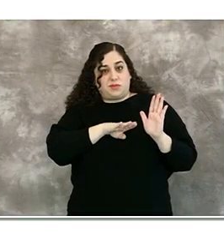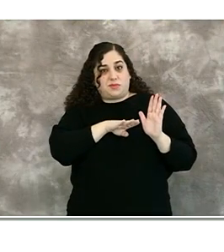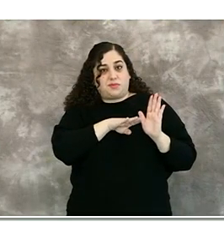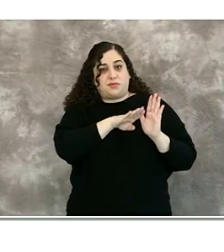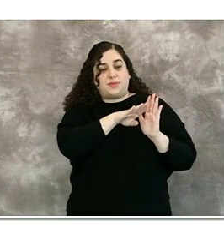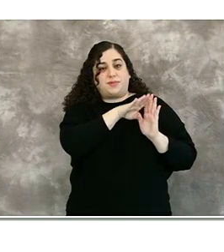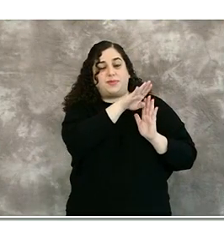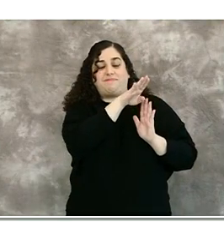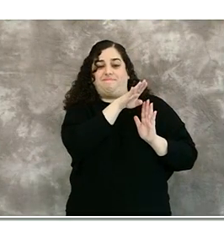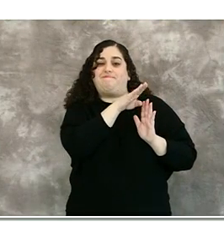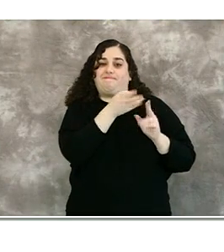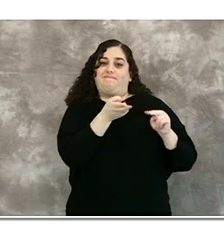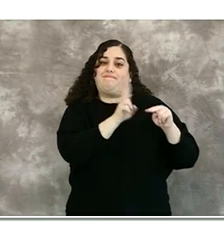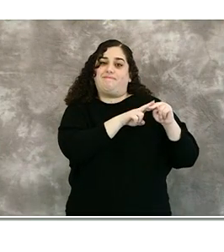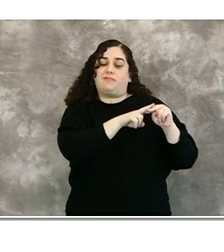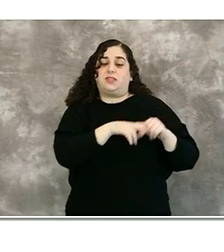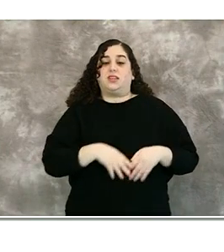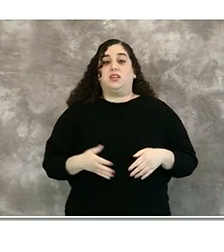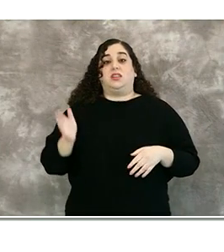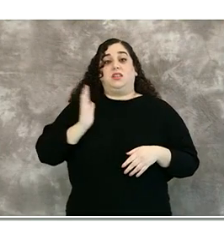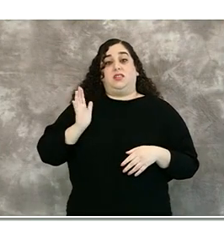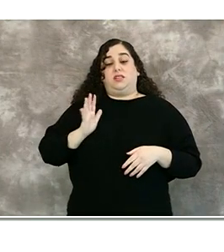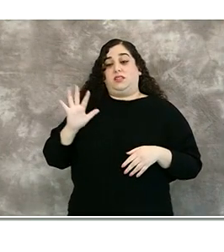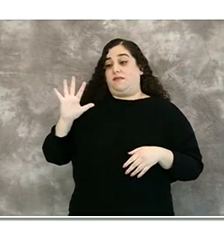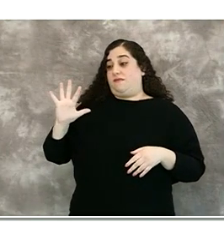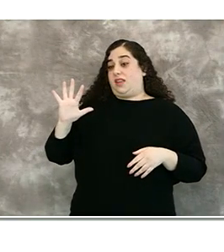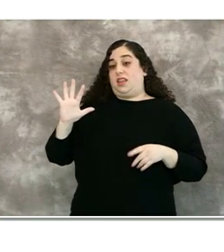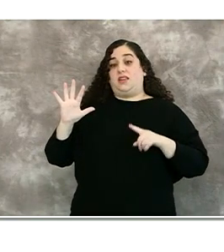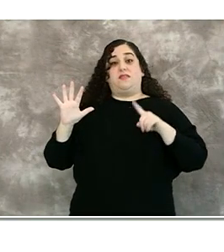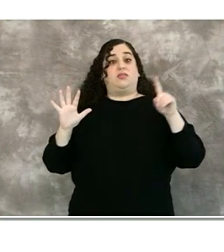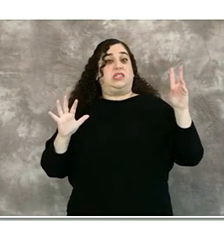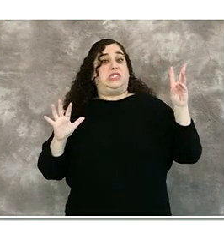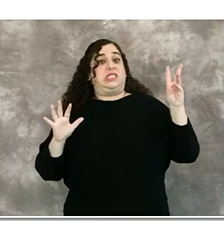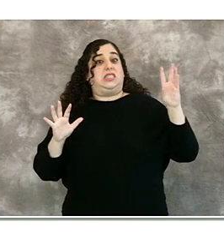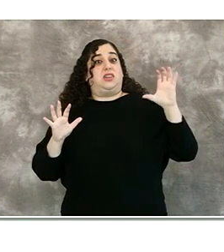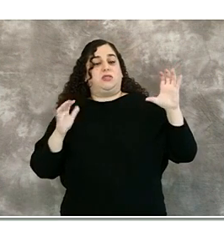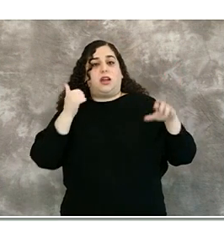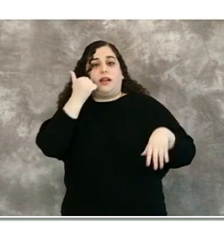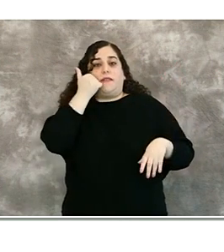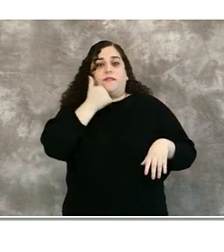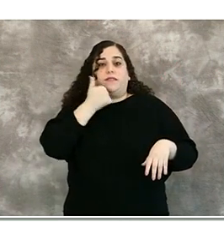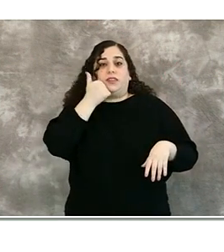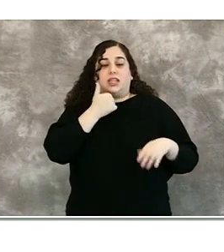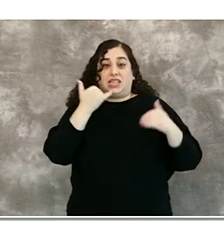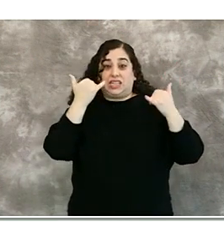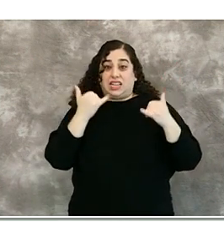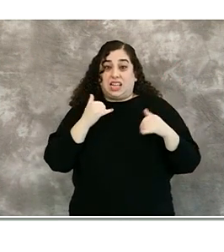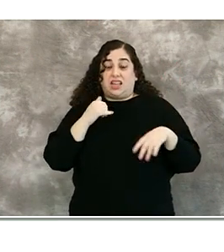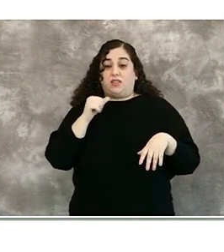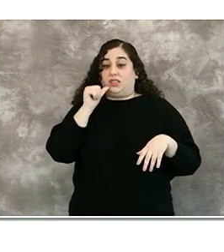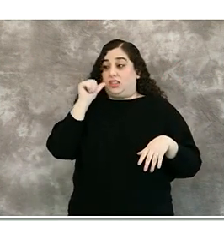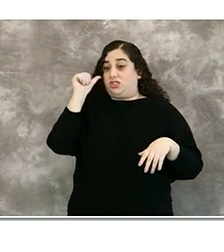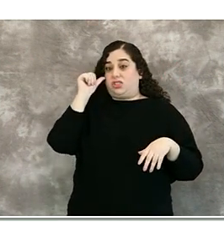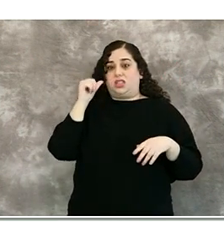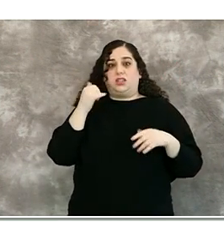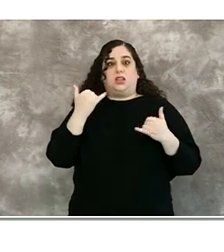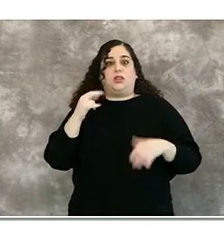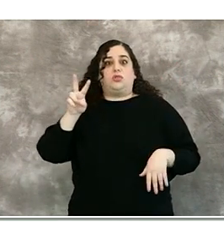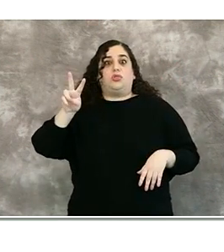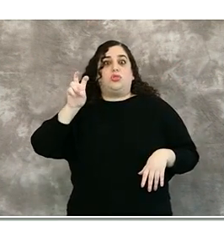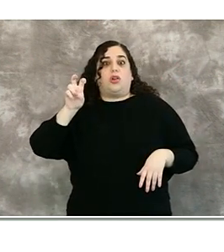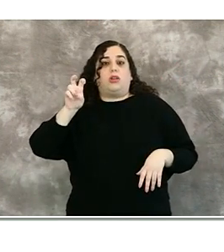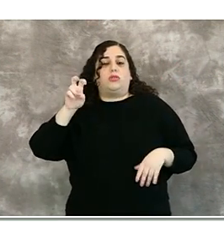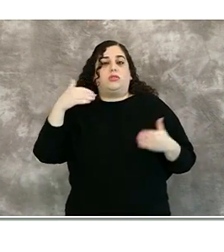month we've gone from five to 600 cases per day to the record number reported for yesterday at 2,287.